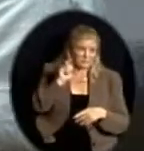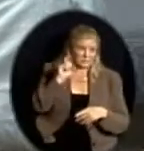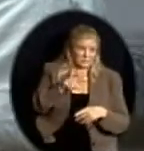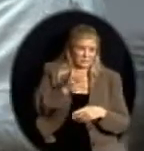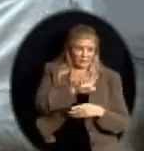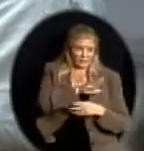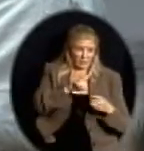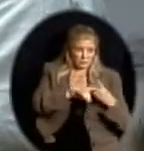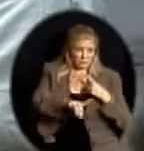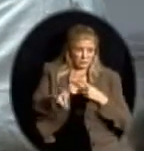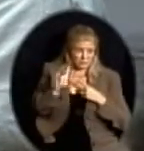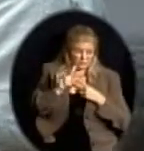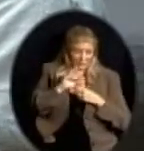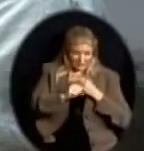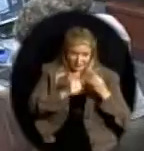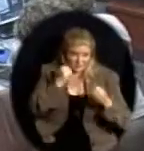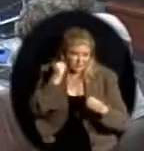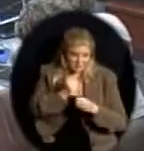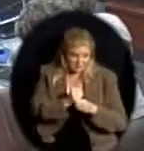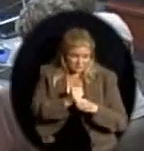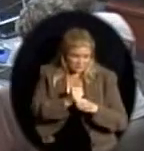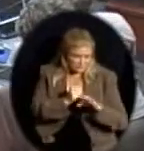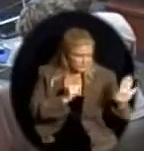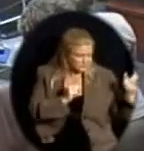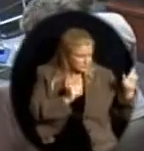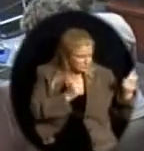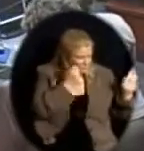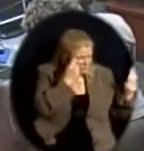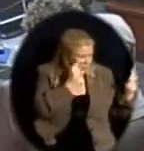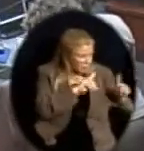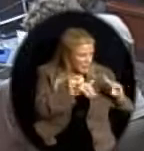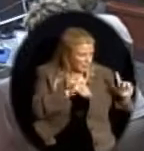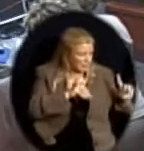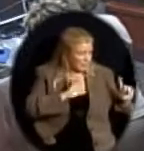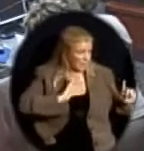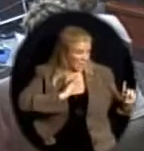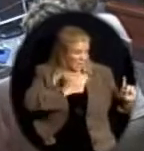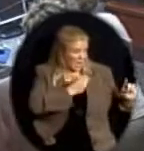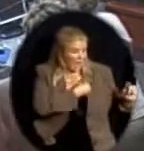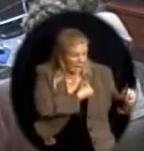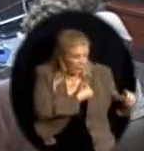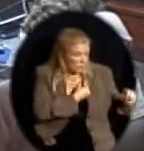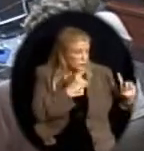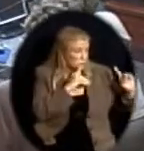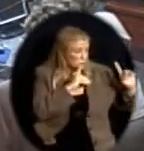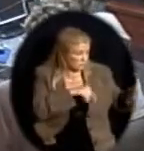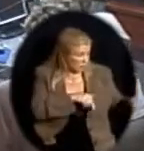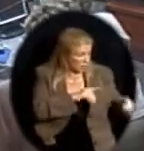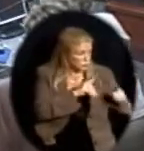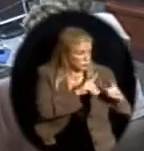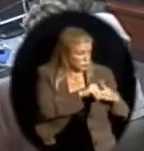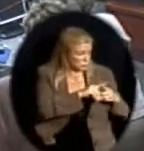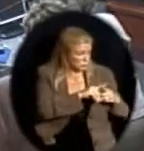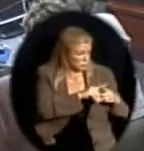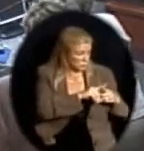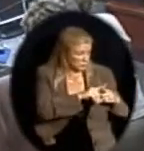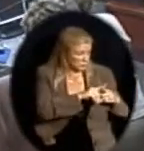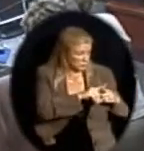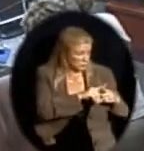understand that, but what's our response? I mean, to the State Department of Education, what's our response? What's, what do we say?